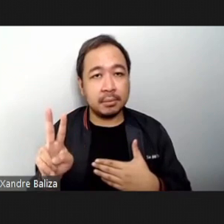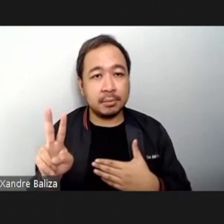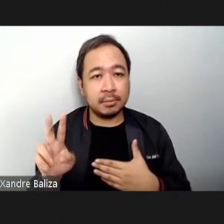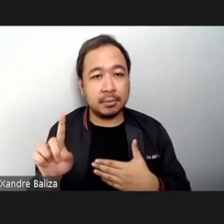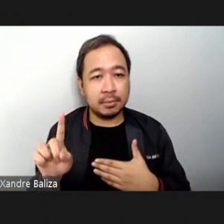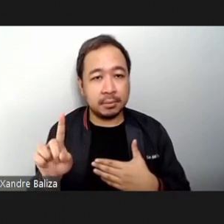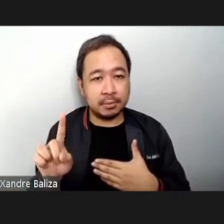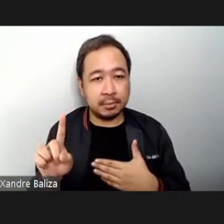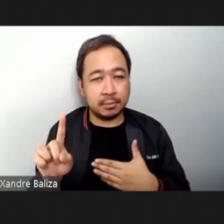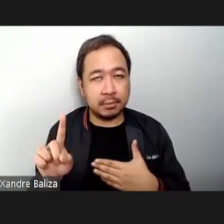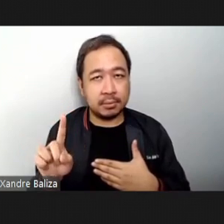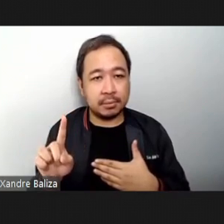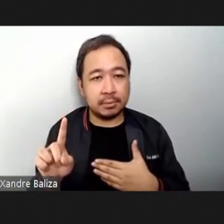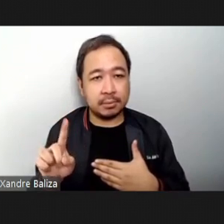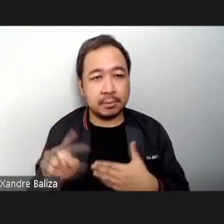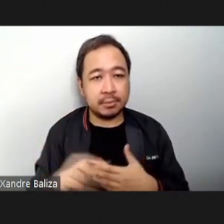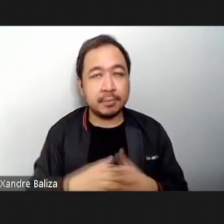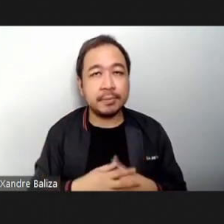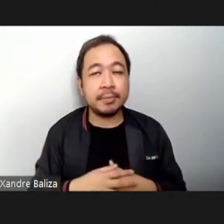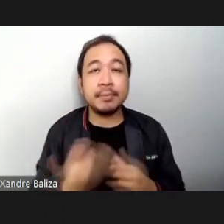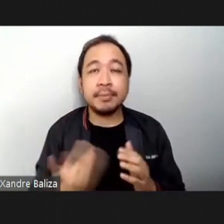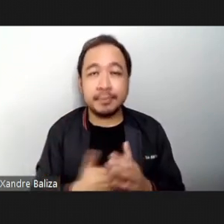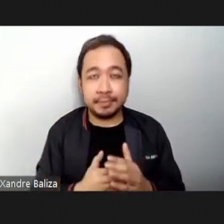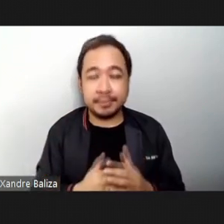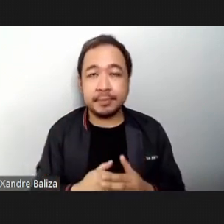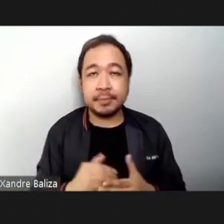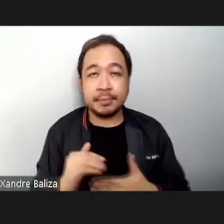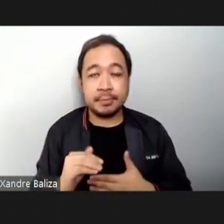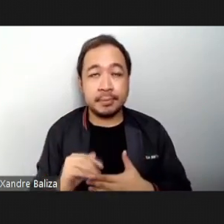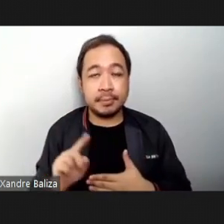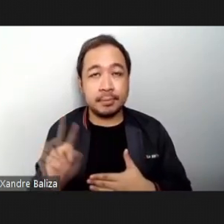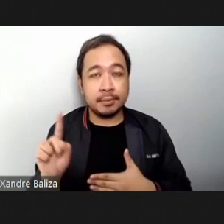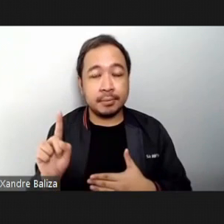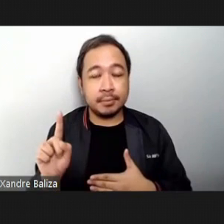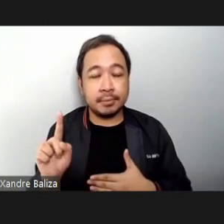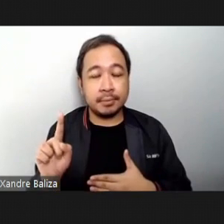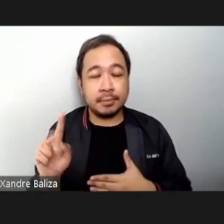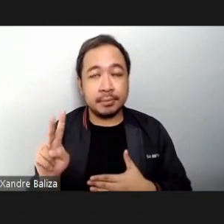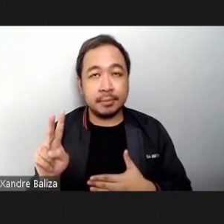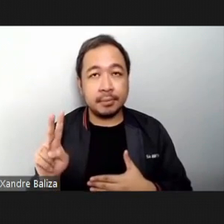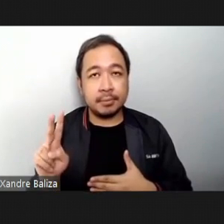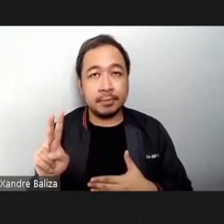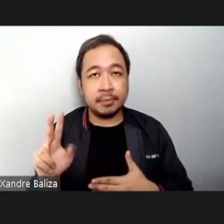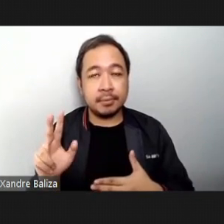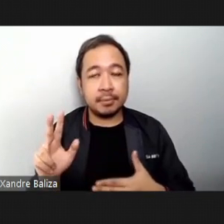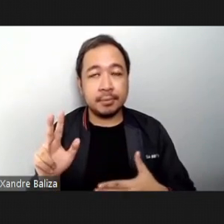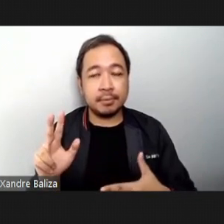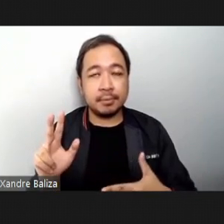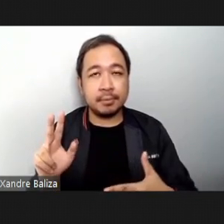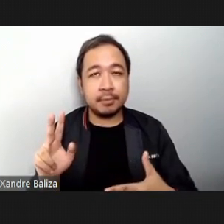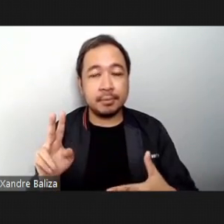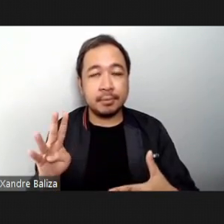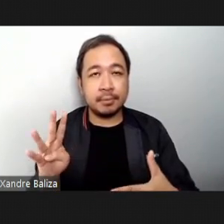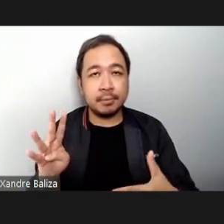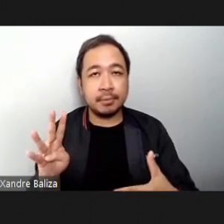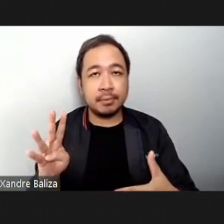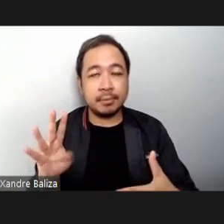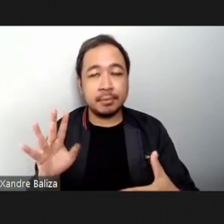One Inhale for five Four Three Two One